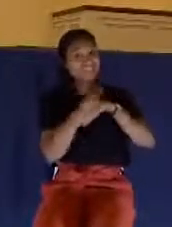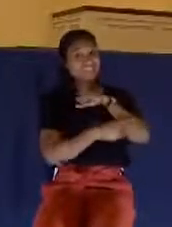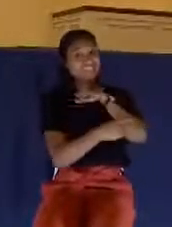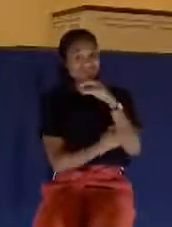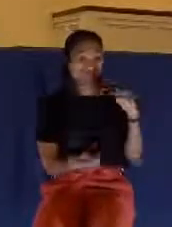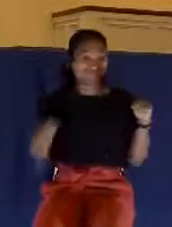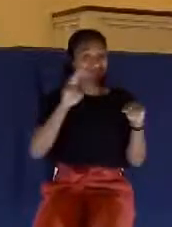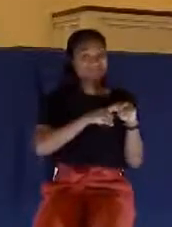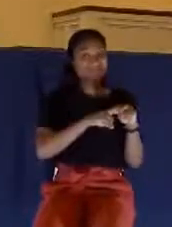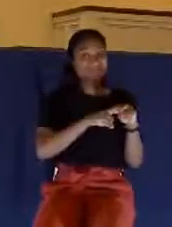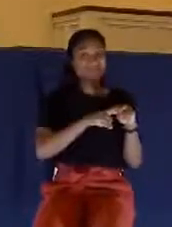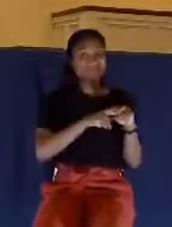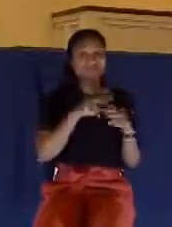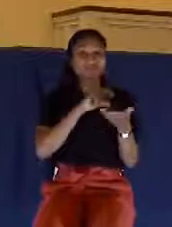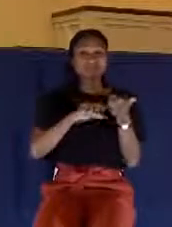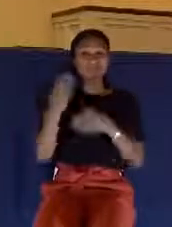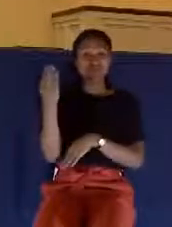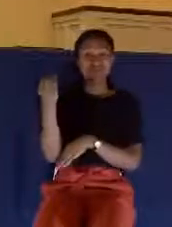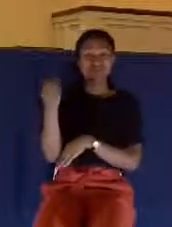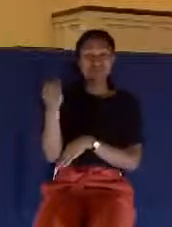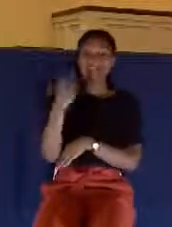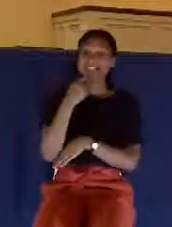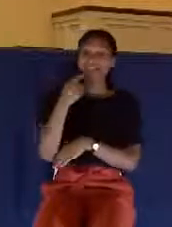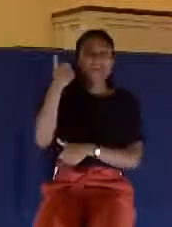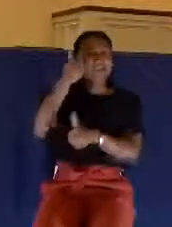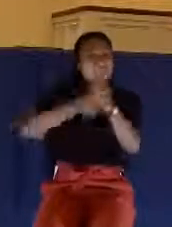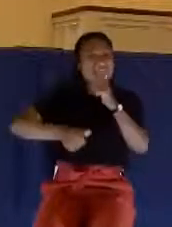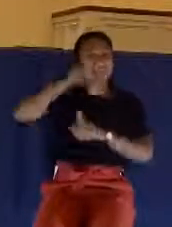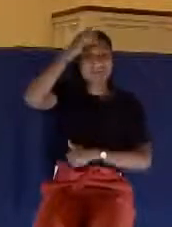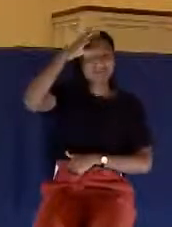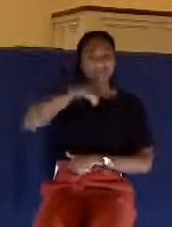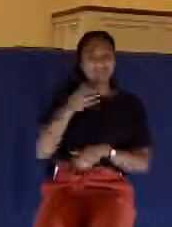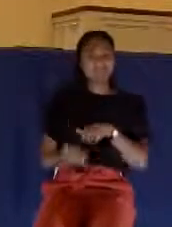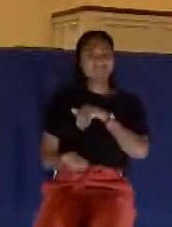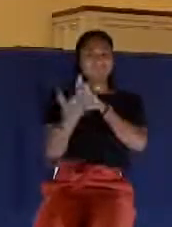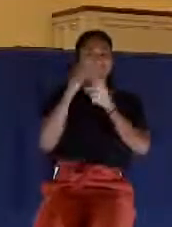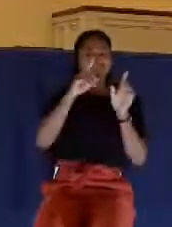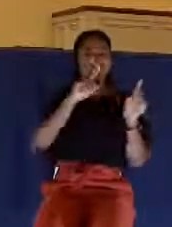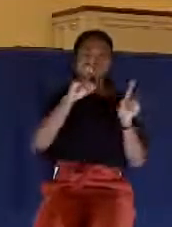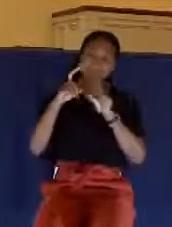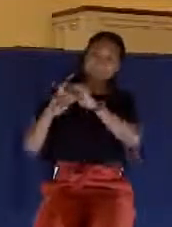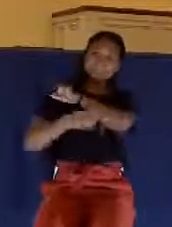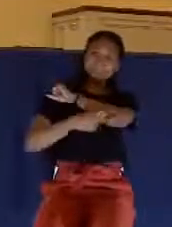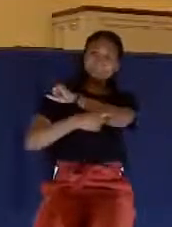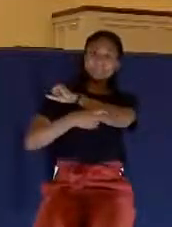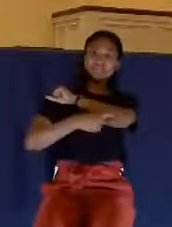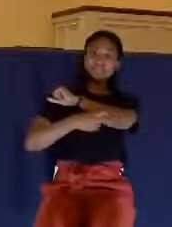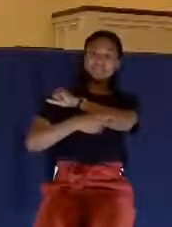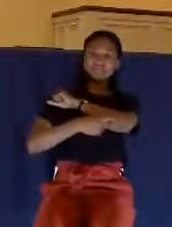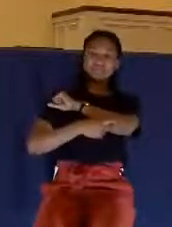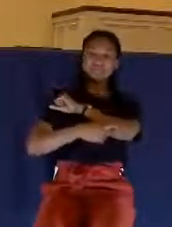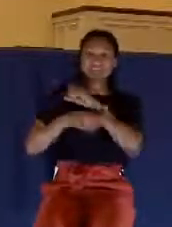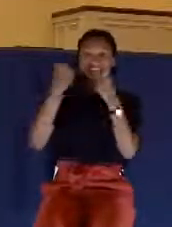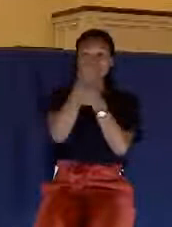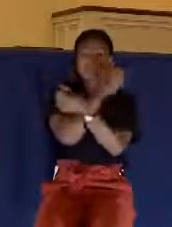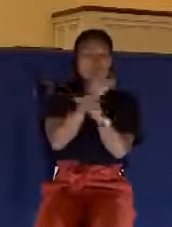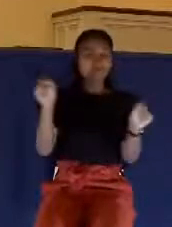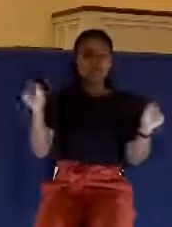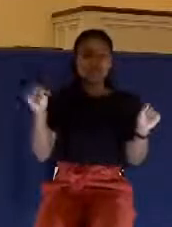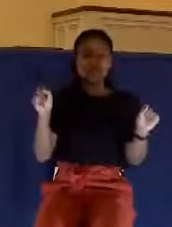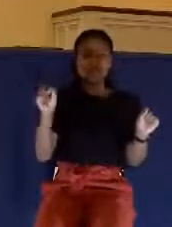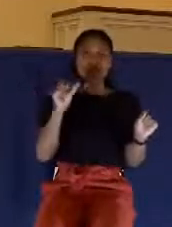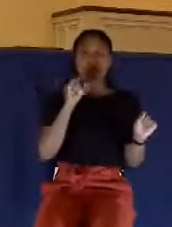Look what it says in verse 14. Every man is tempted. Notice it's everyone. Salvation does not decrease temptation.